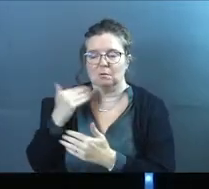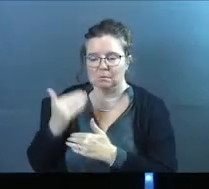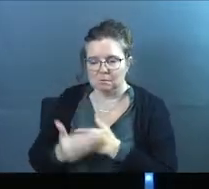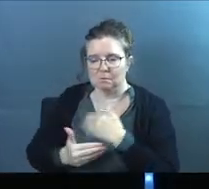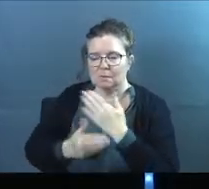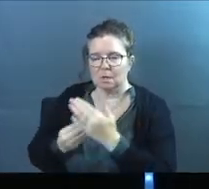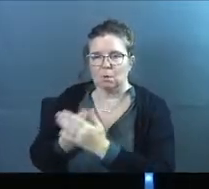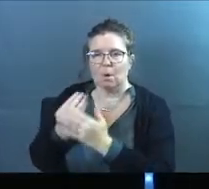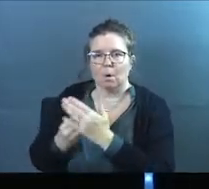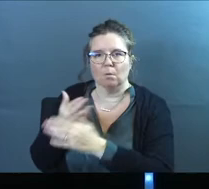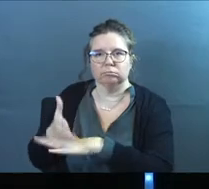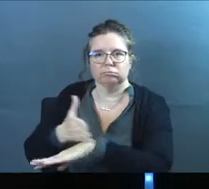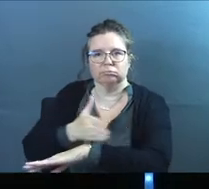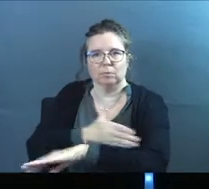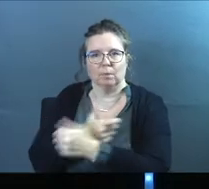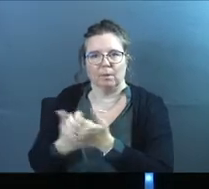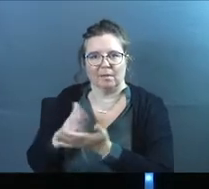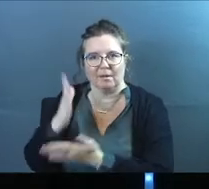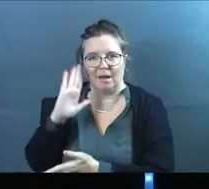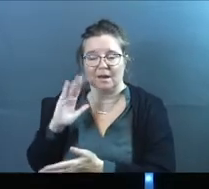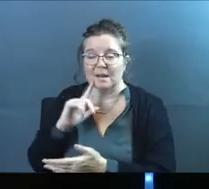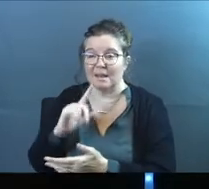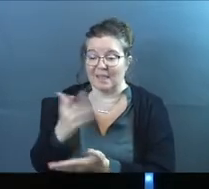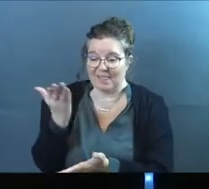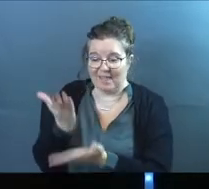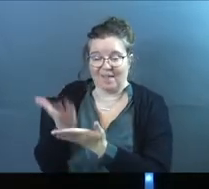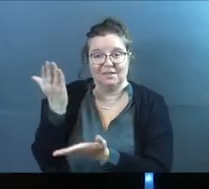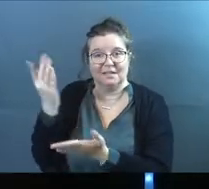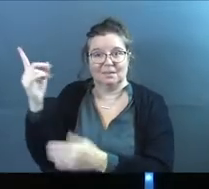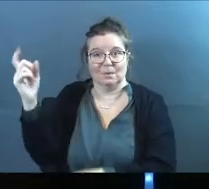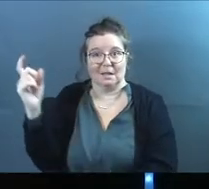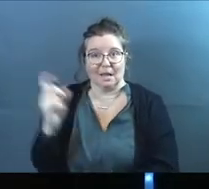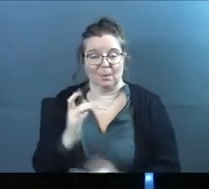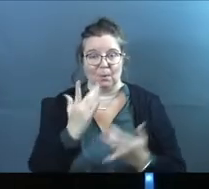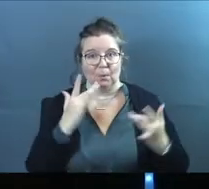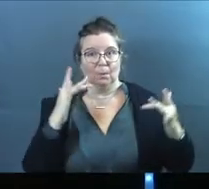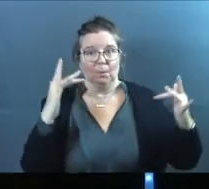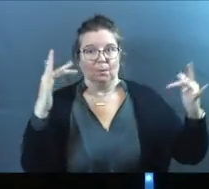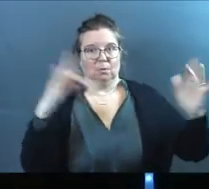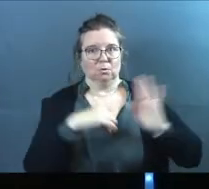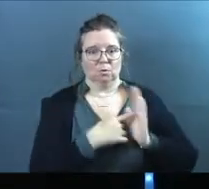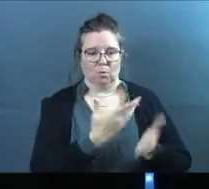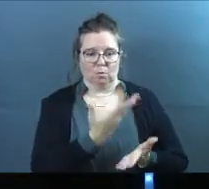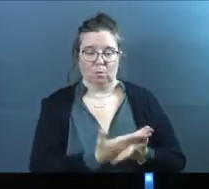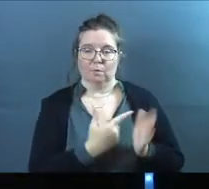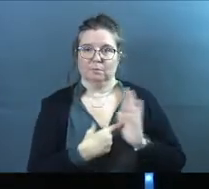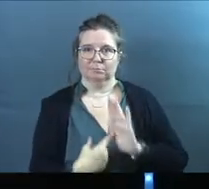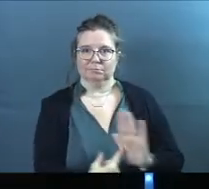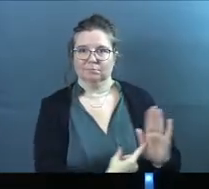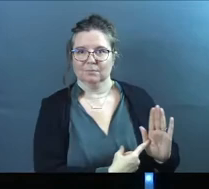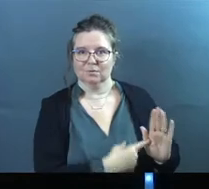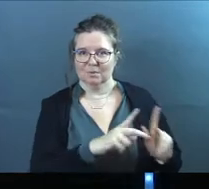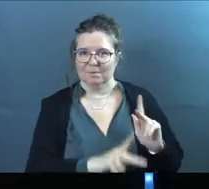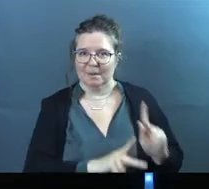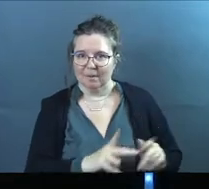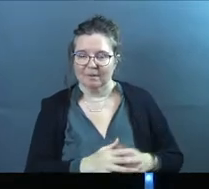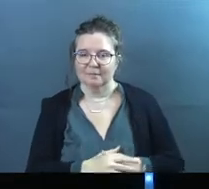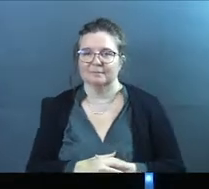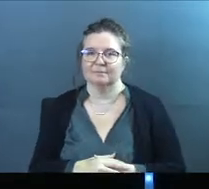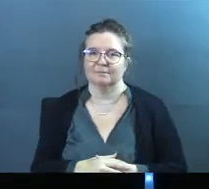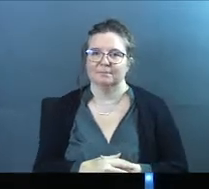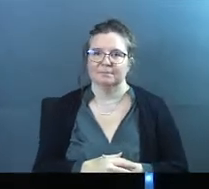growing with God. And he had the evidence to come down and to show that, to prove that to his people.